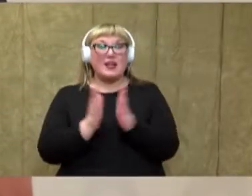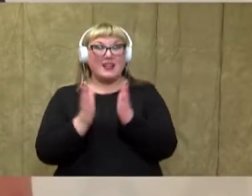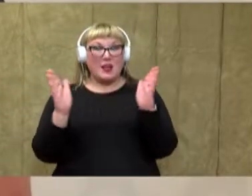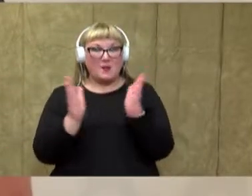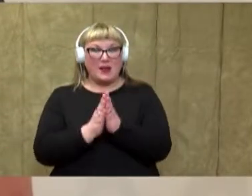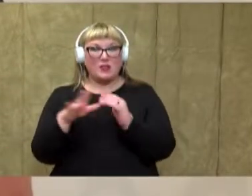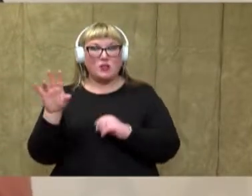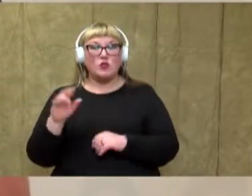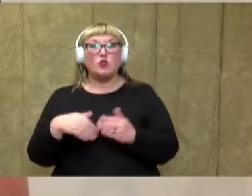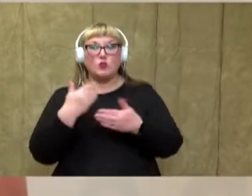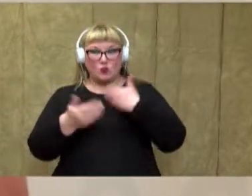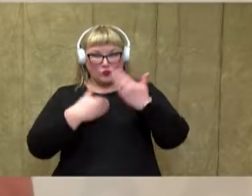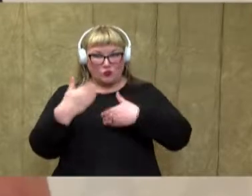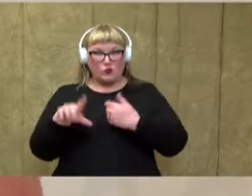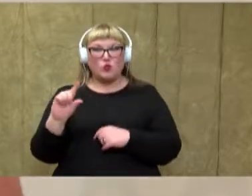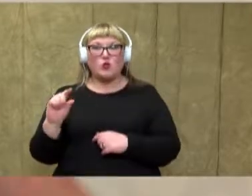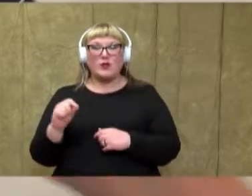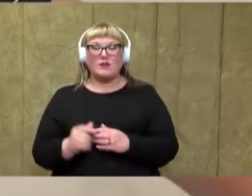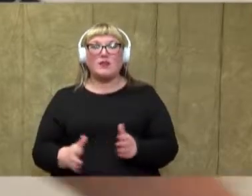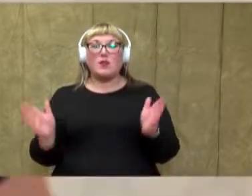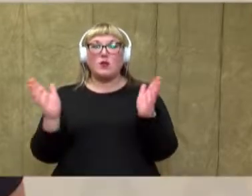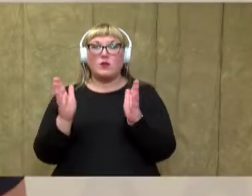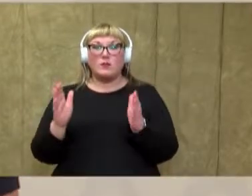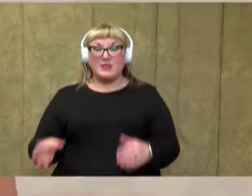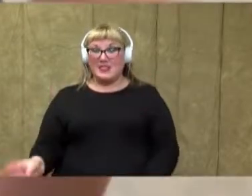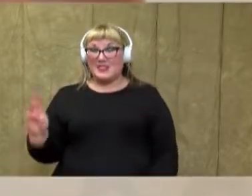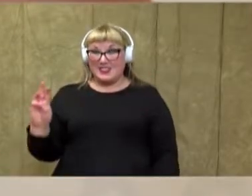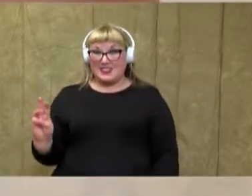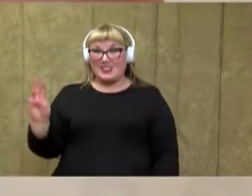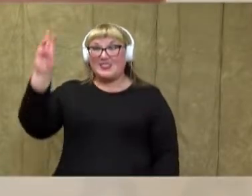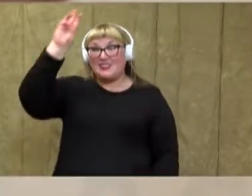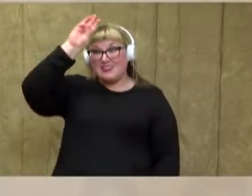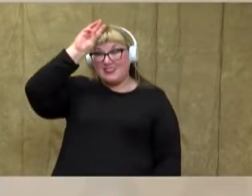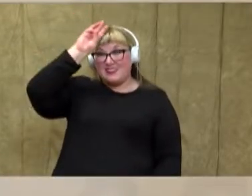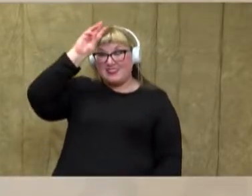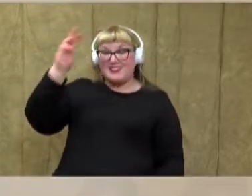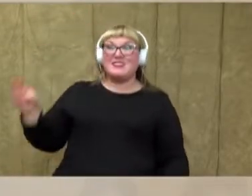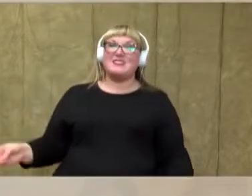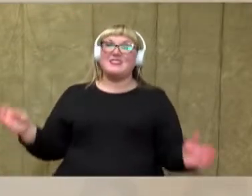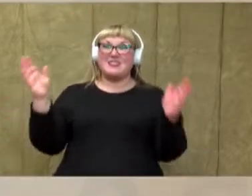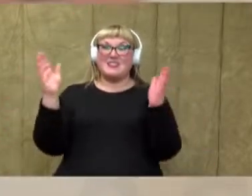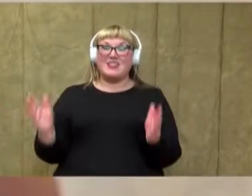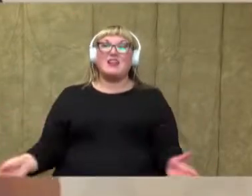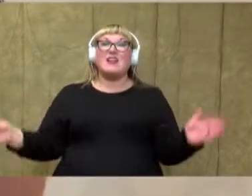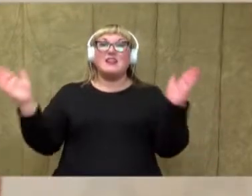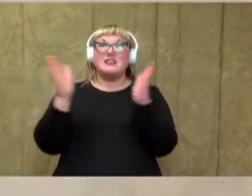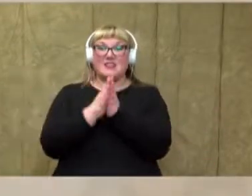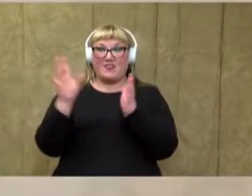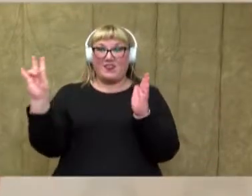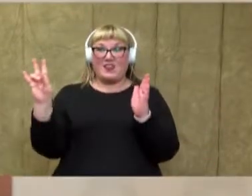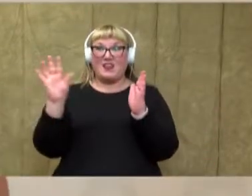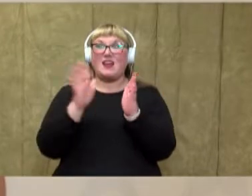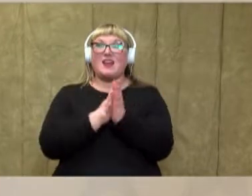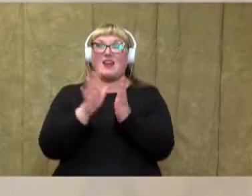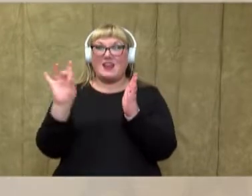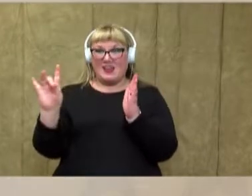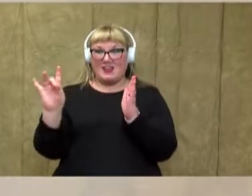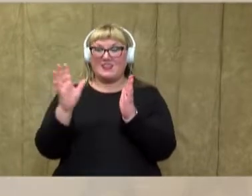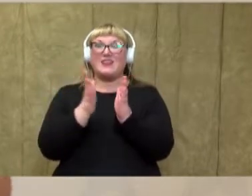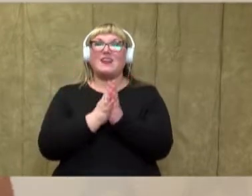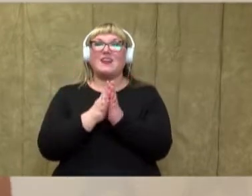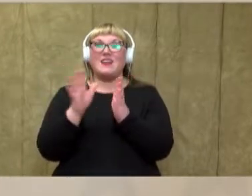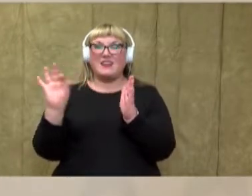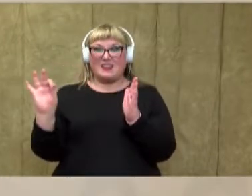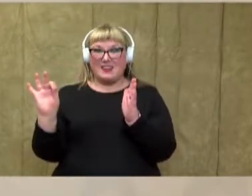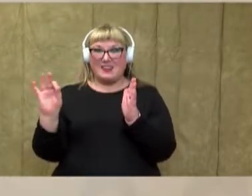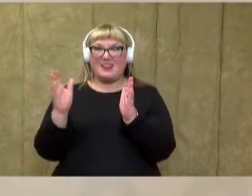we count to 20. Are you ready? Let's go. Pick up six put it in your head. Six, seven, eight,